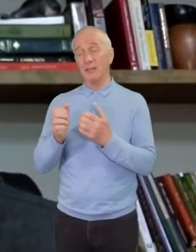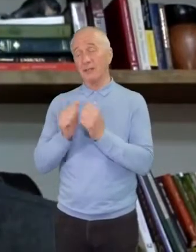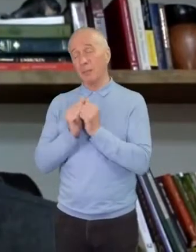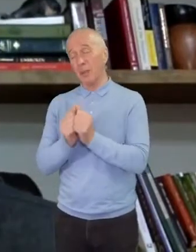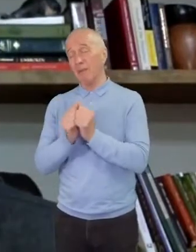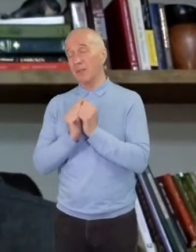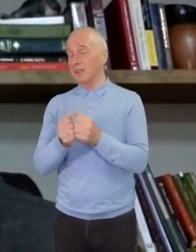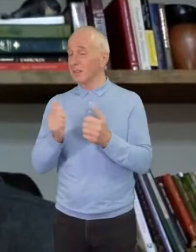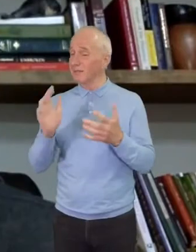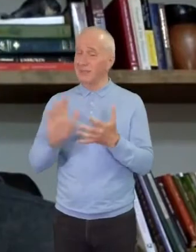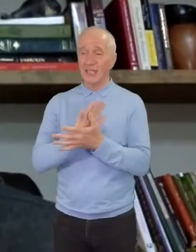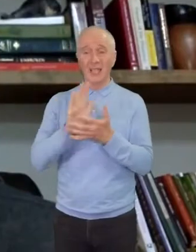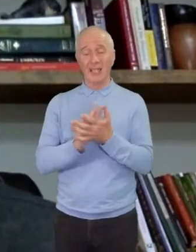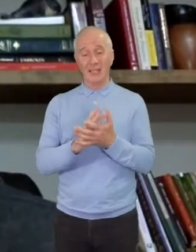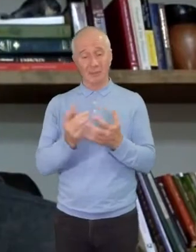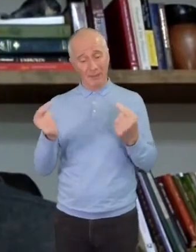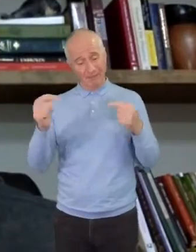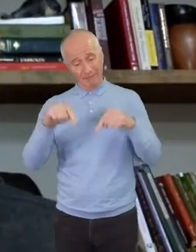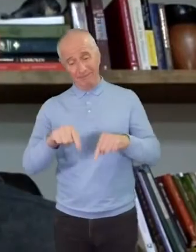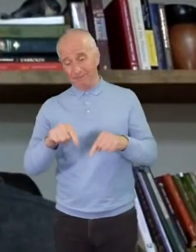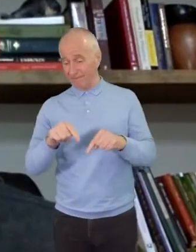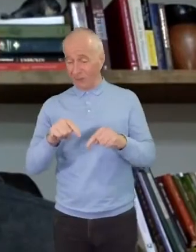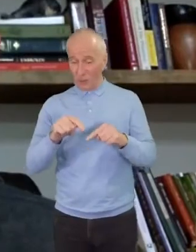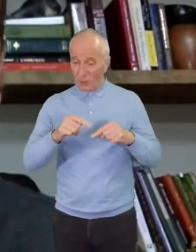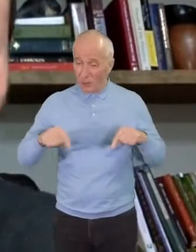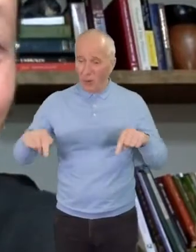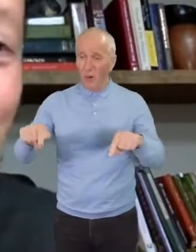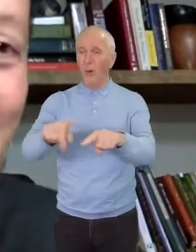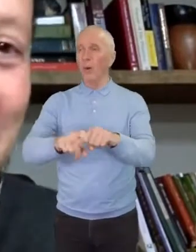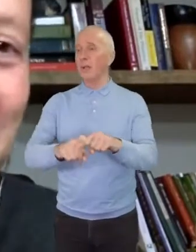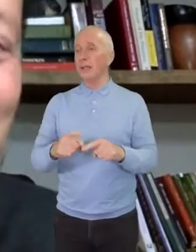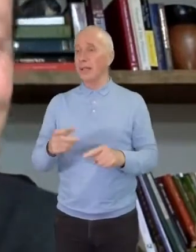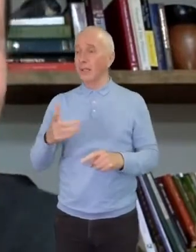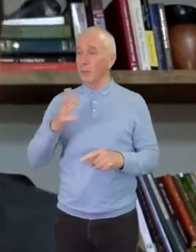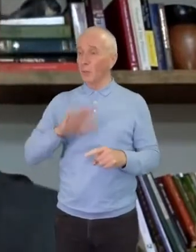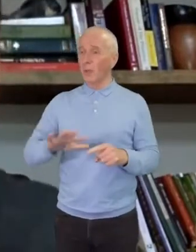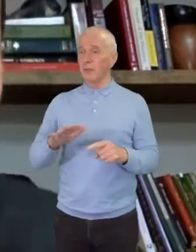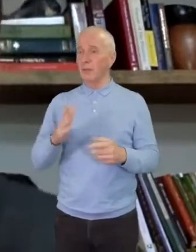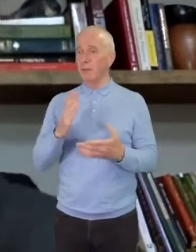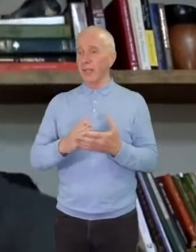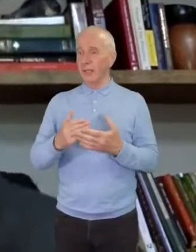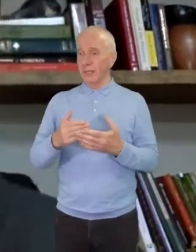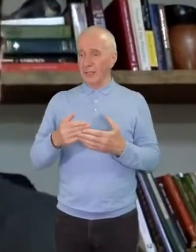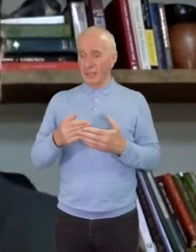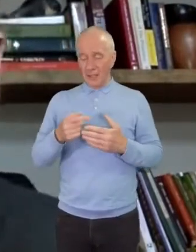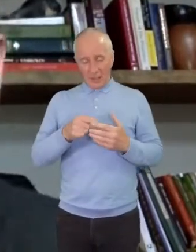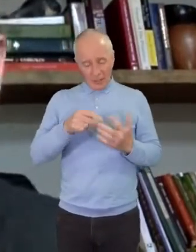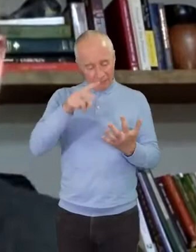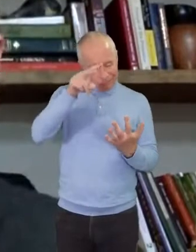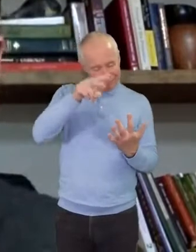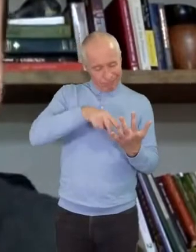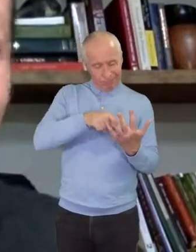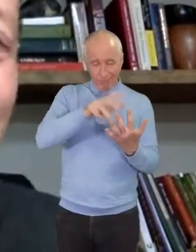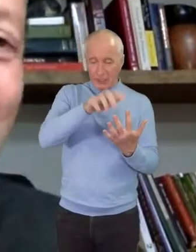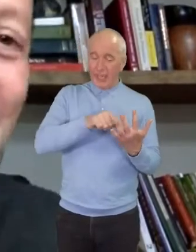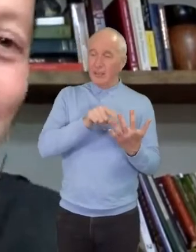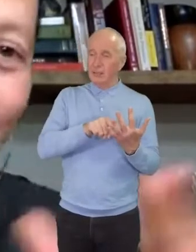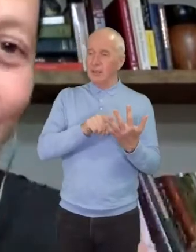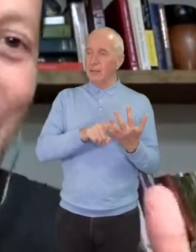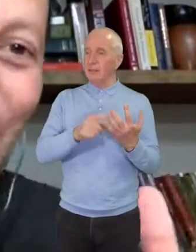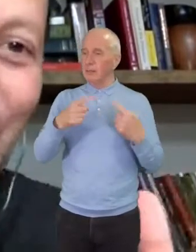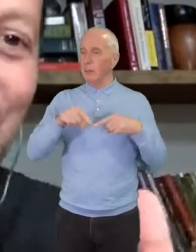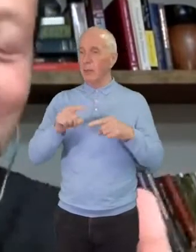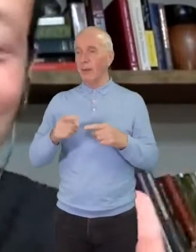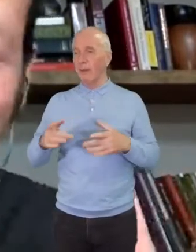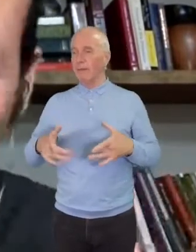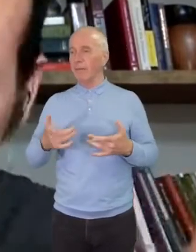delight to get to share with all of you. I want to get right back to this text that we read in just a second. But I feel like I need to